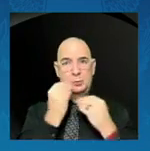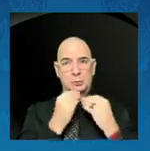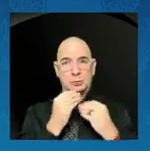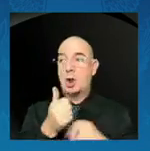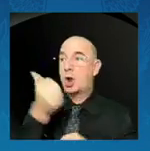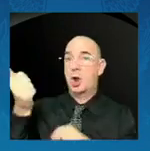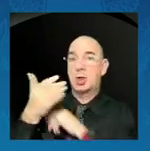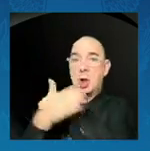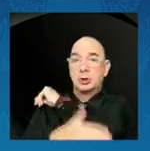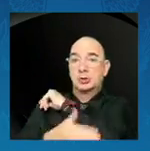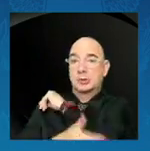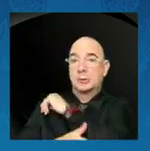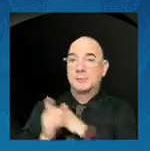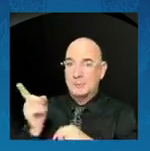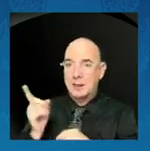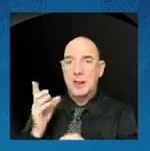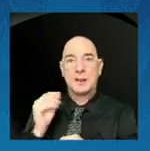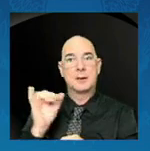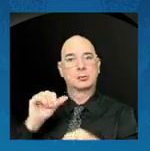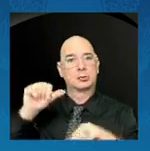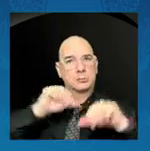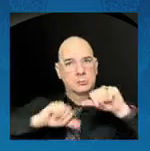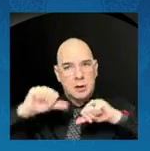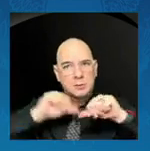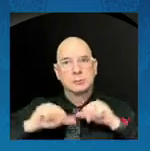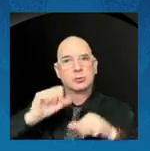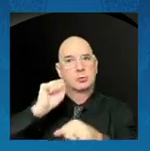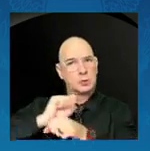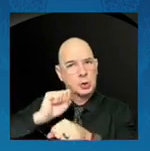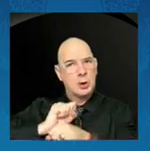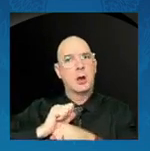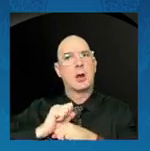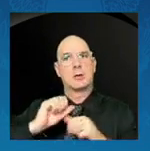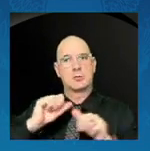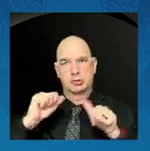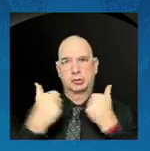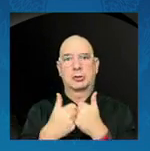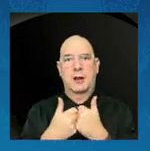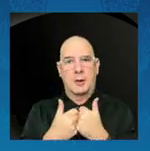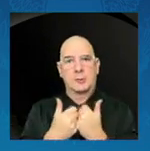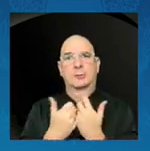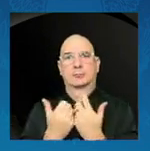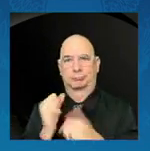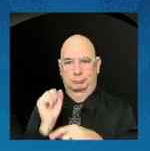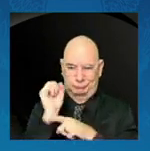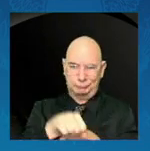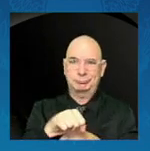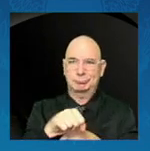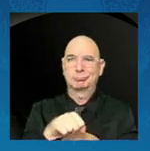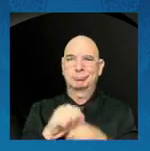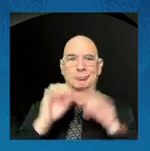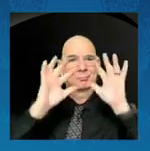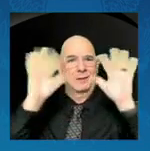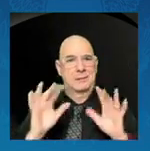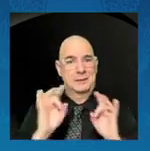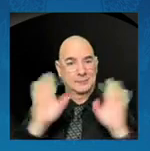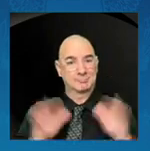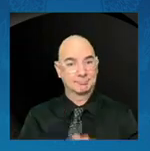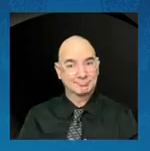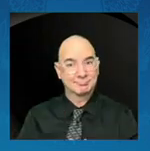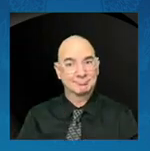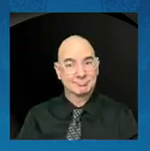who are working to combat the climate crisis head on. Today this council will commit